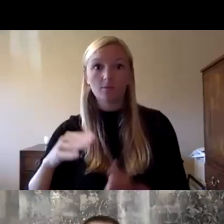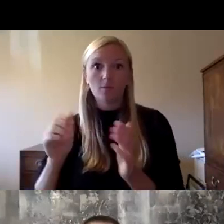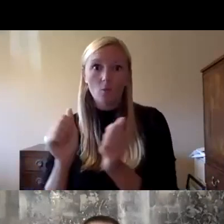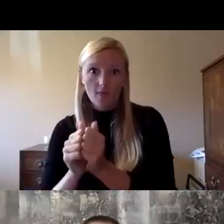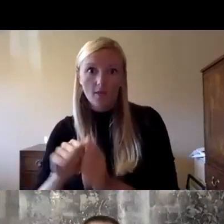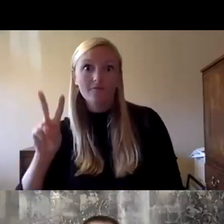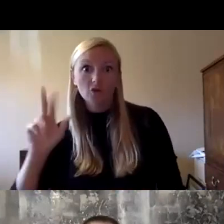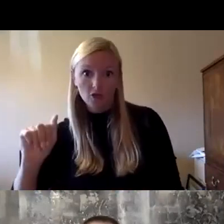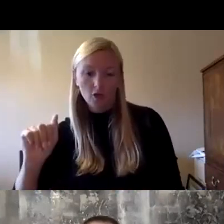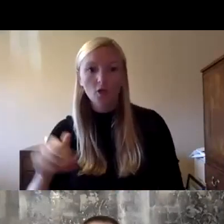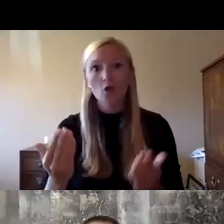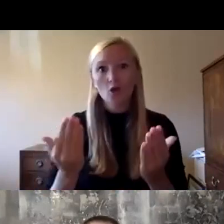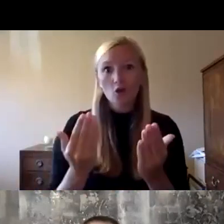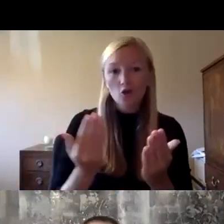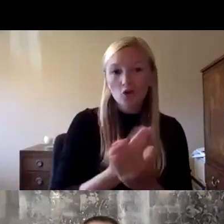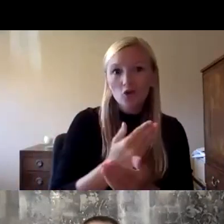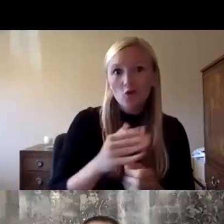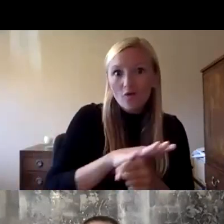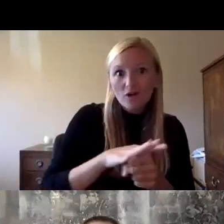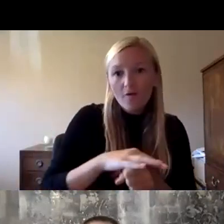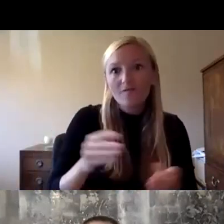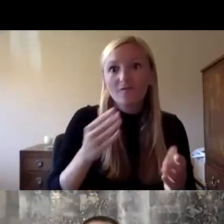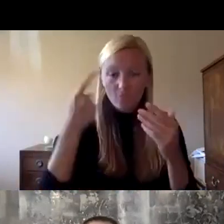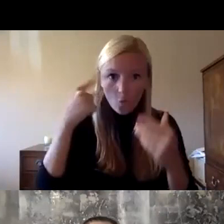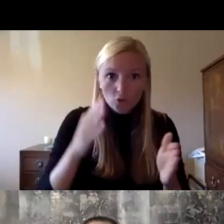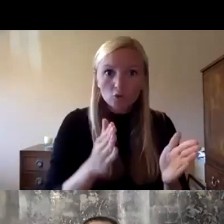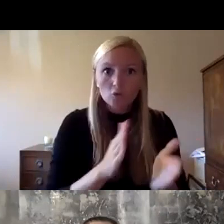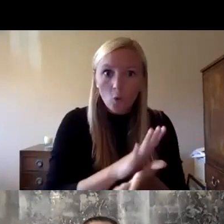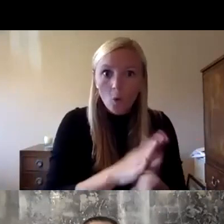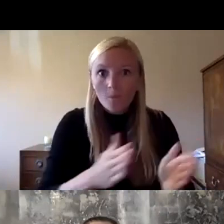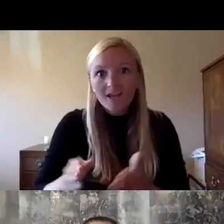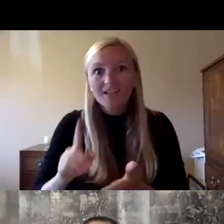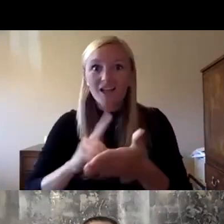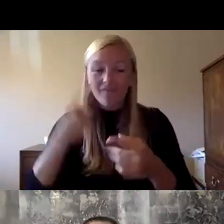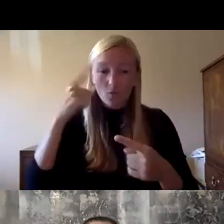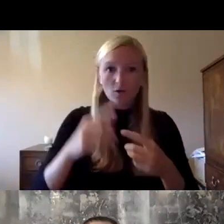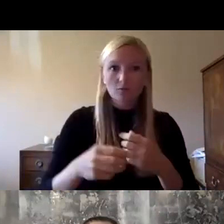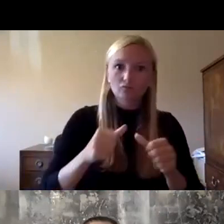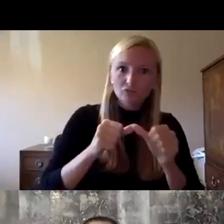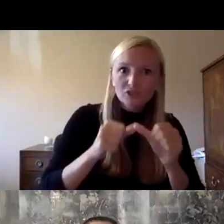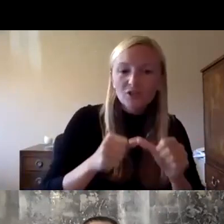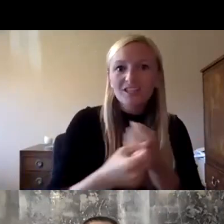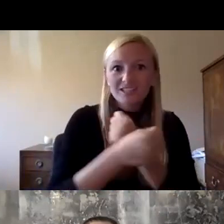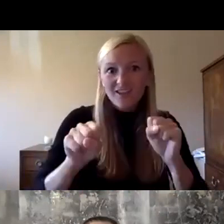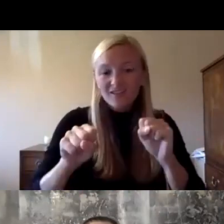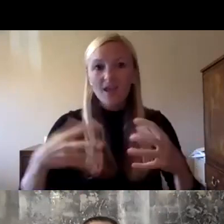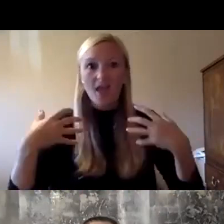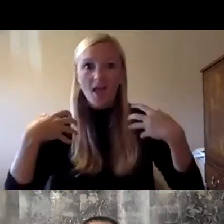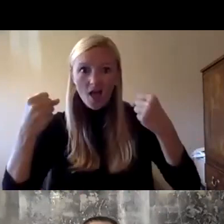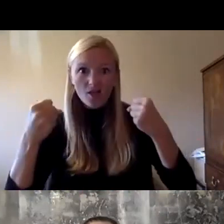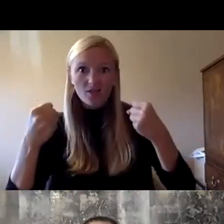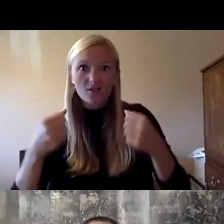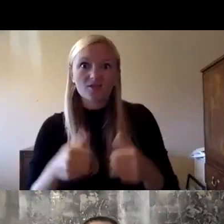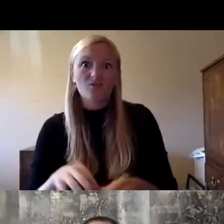a new frontier for school planning designed for resiliency safety and well-being in the wake of COVID